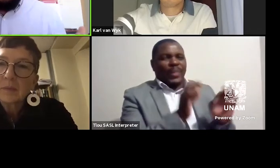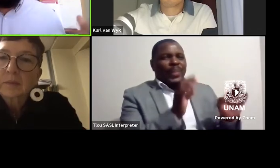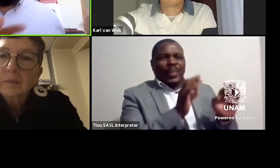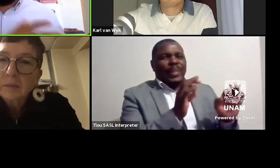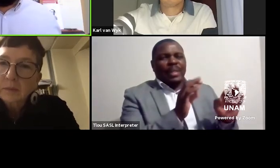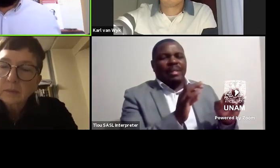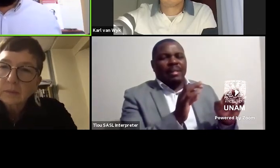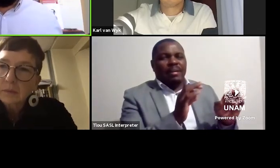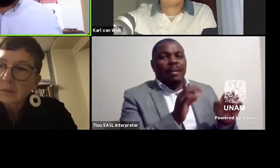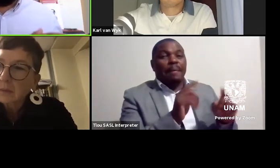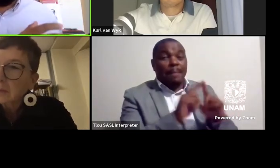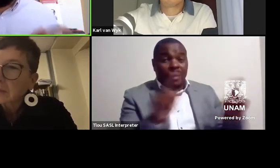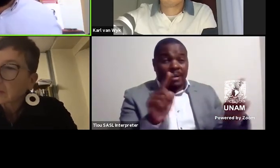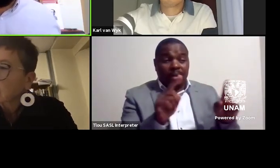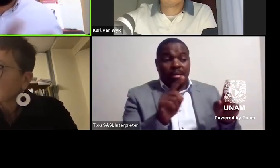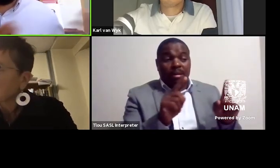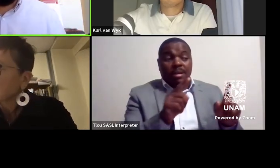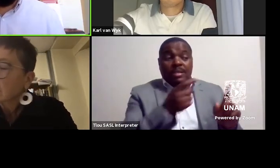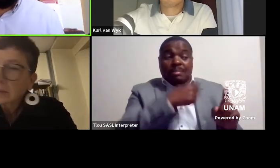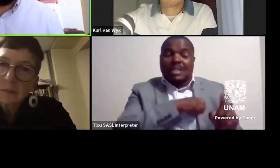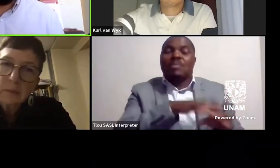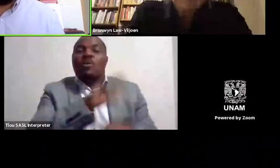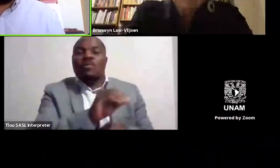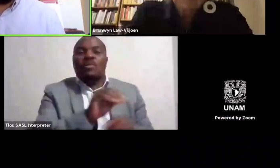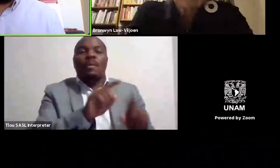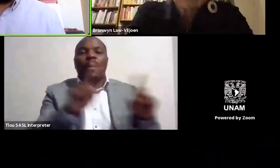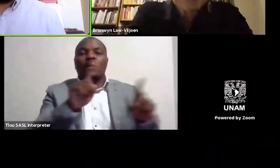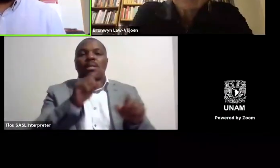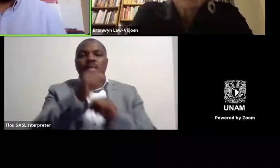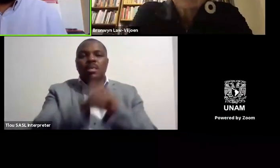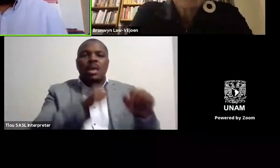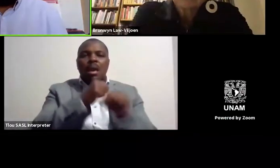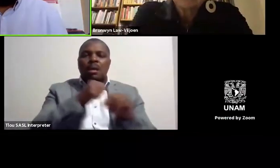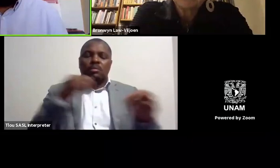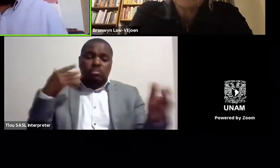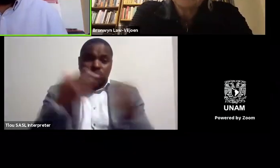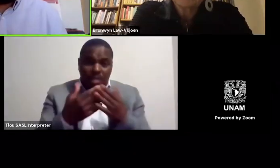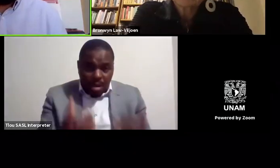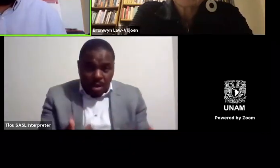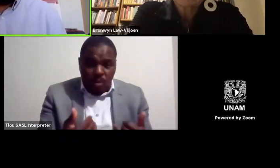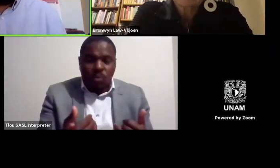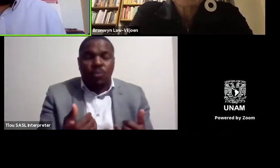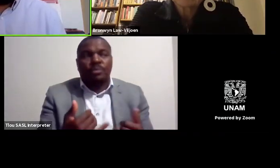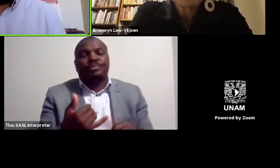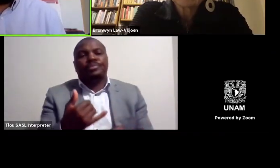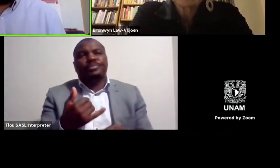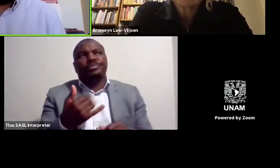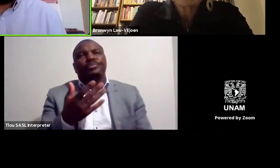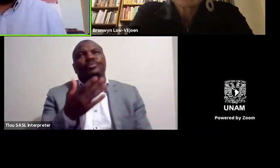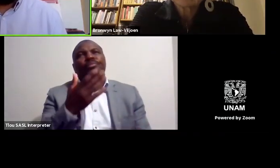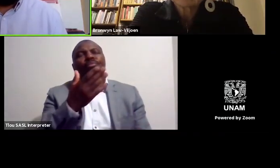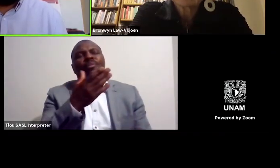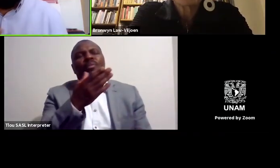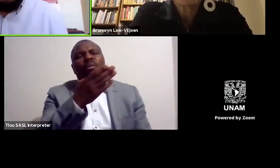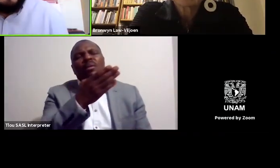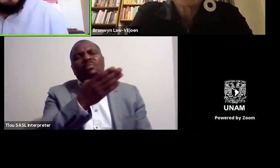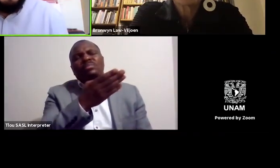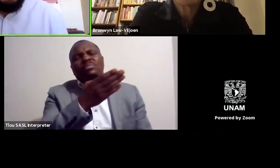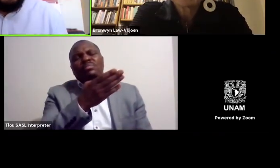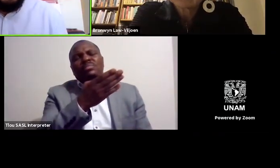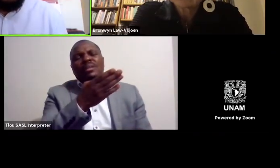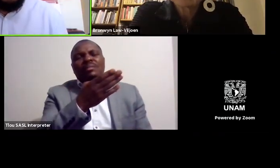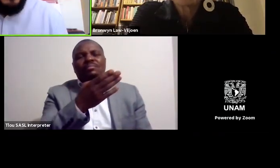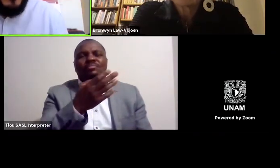from from from some years to now it's been a lot of uh infrastructure